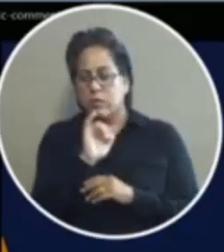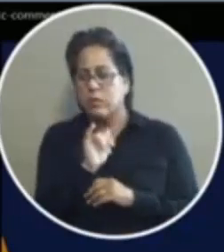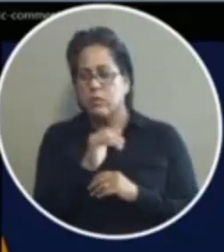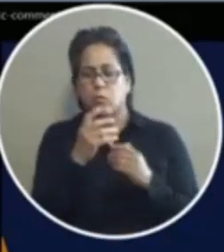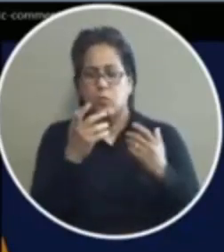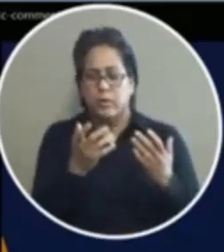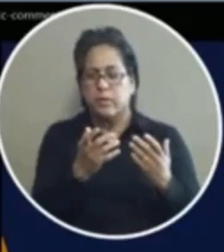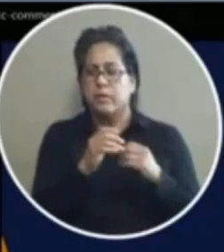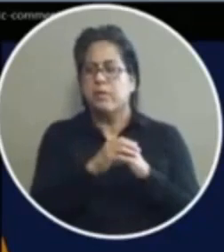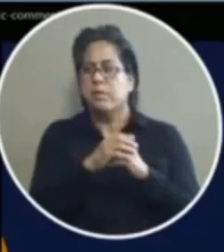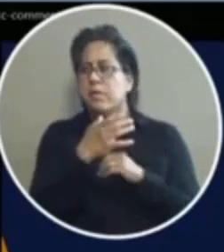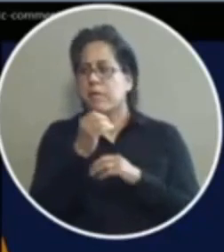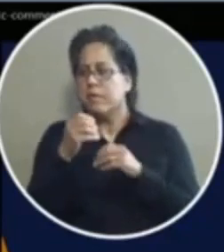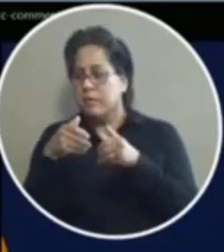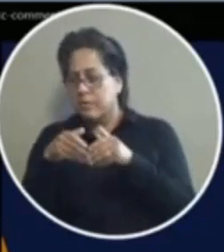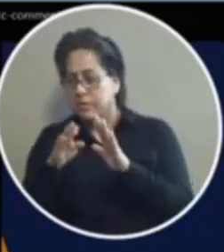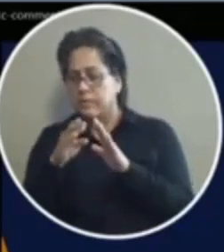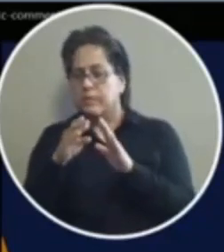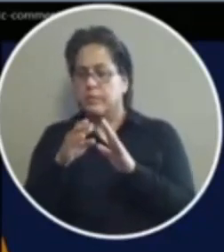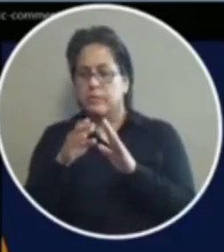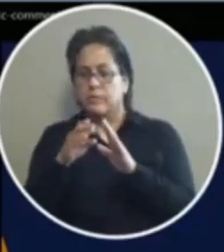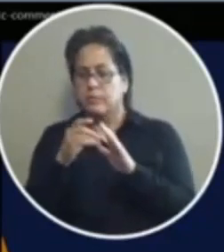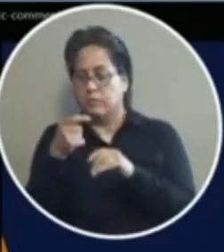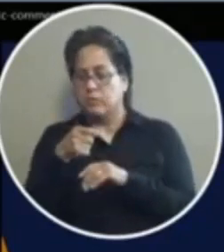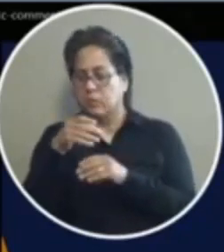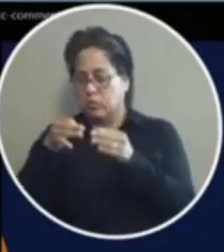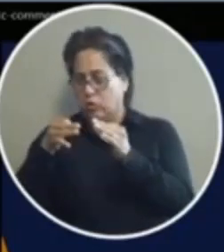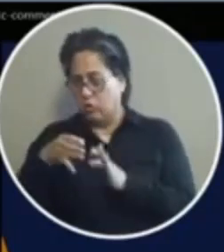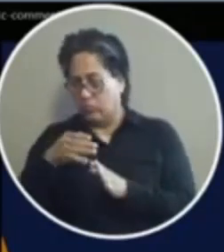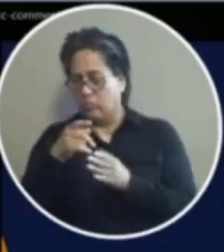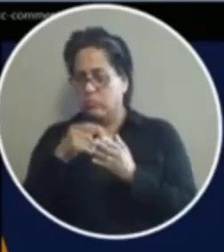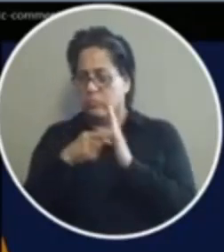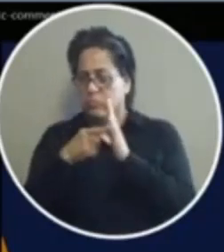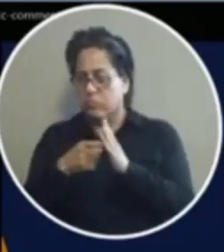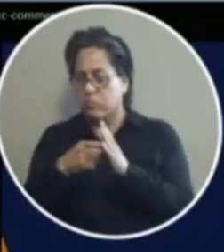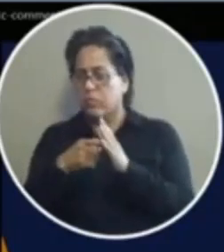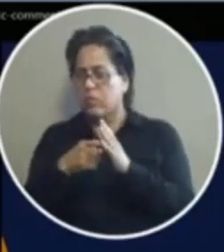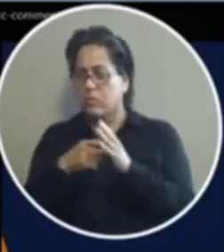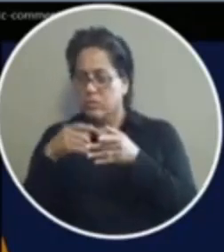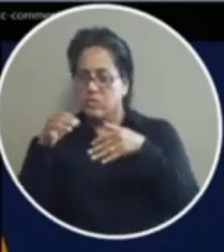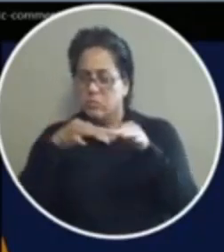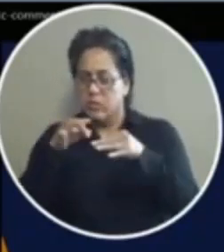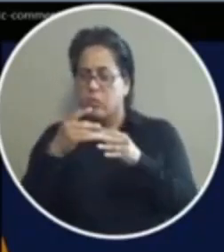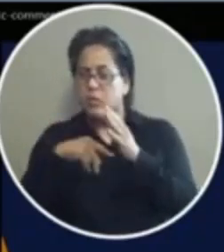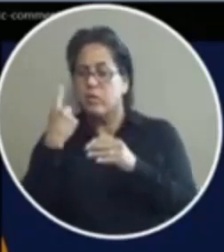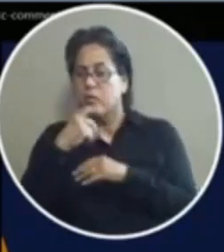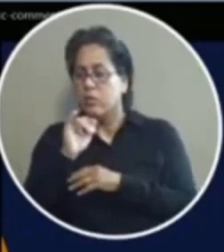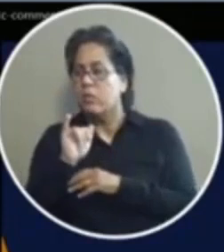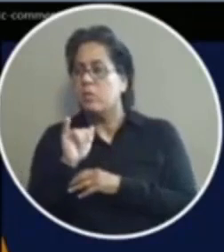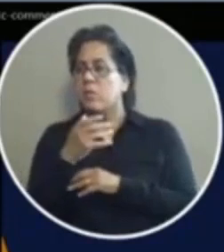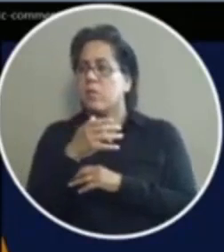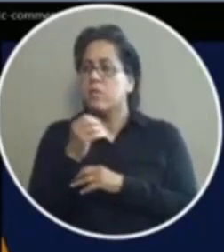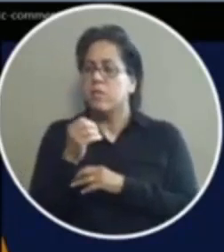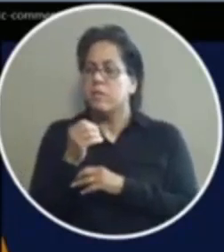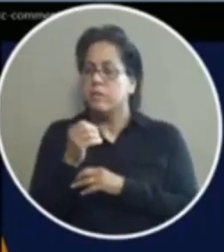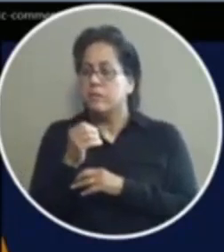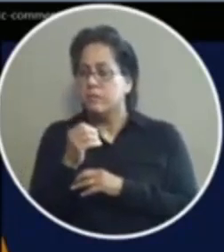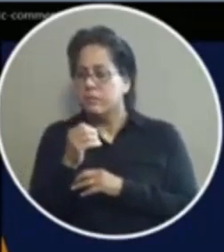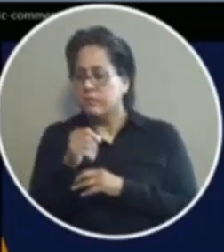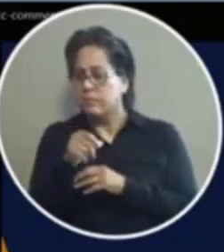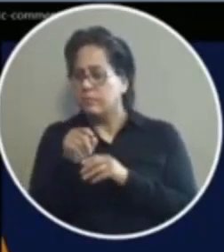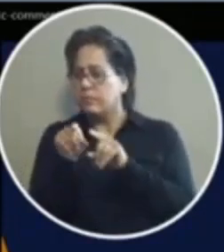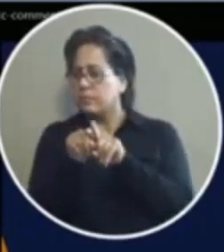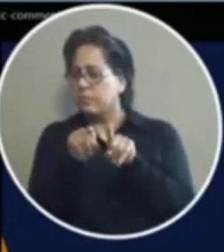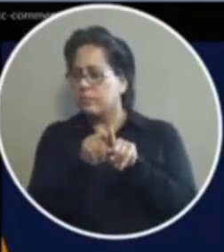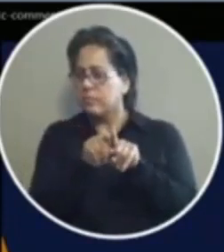is letting you know what that would look like with the current constructs as someone who has been in the intake department